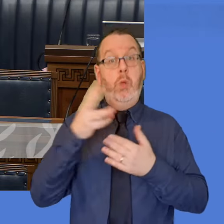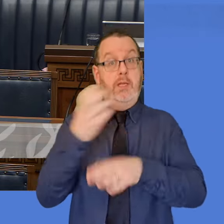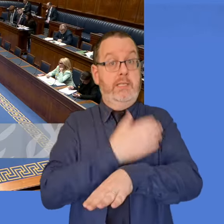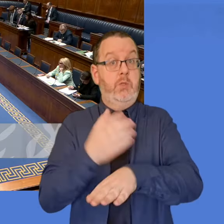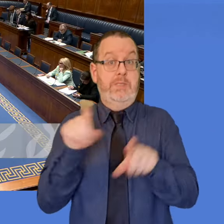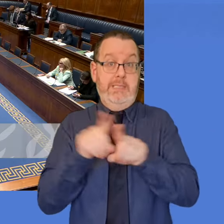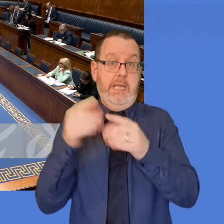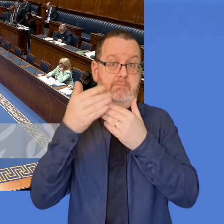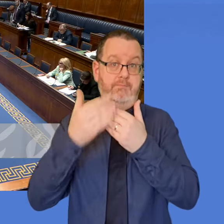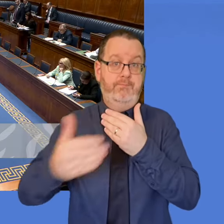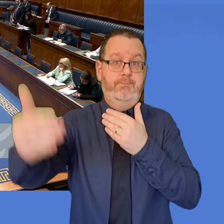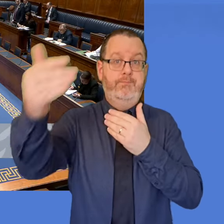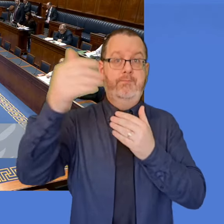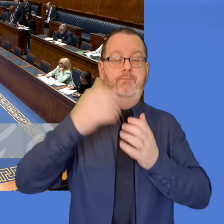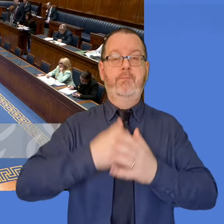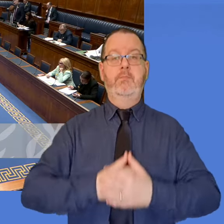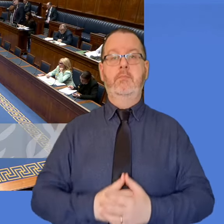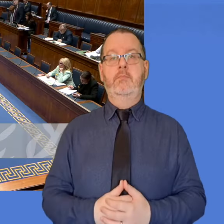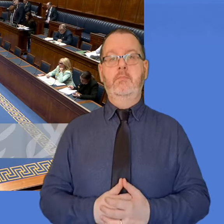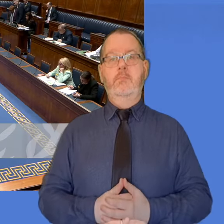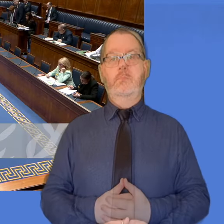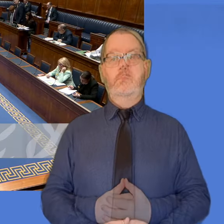move forward. Colin McGrath.